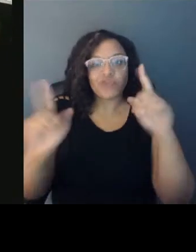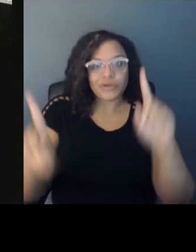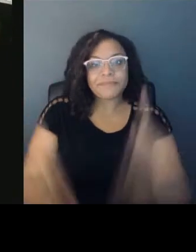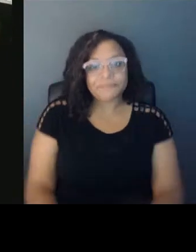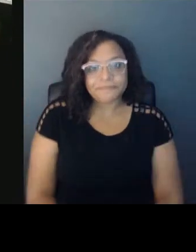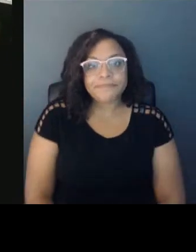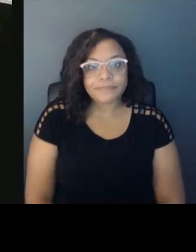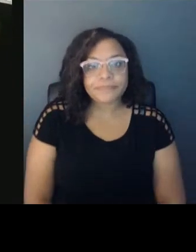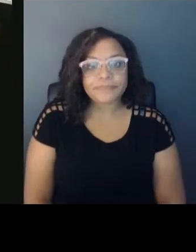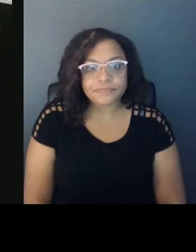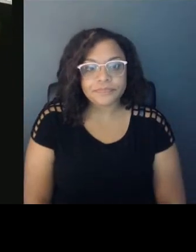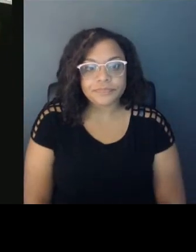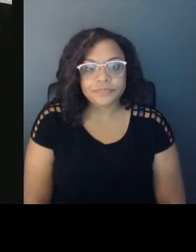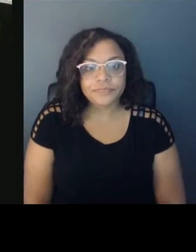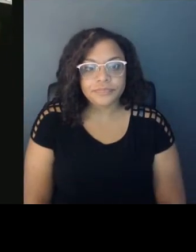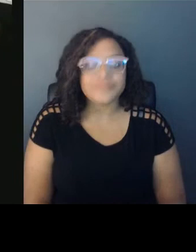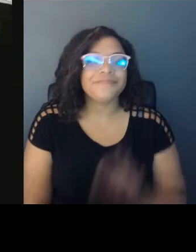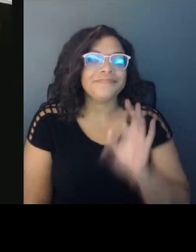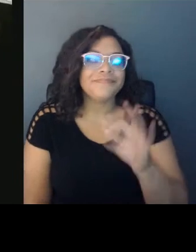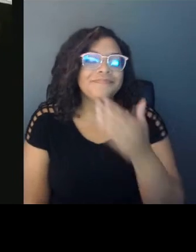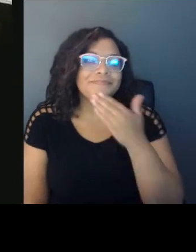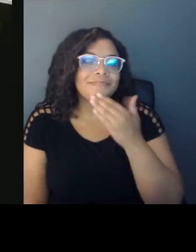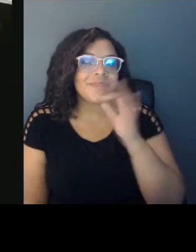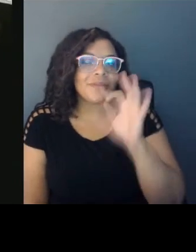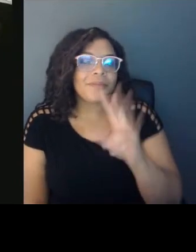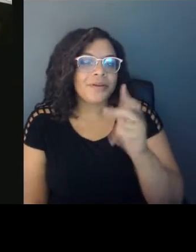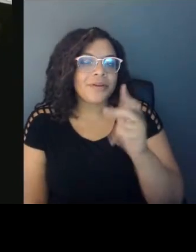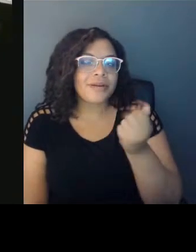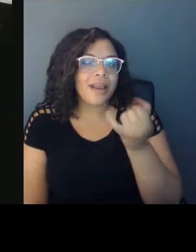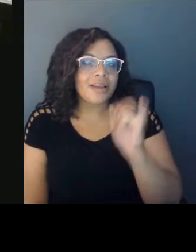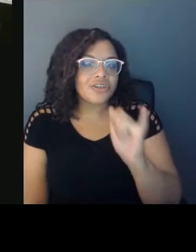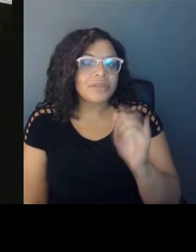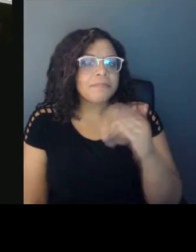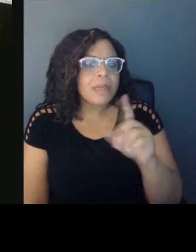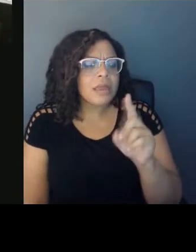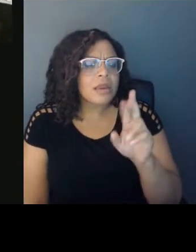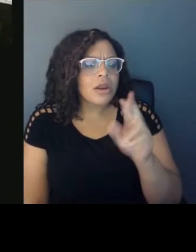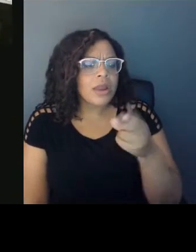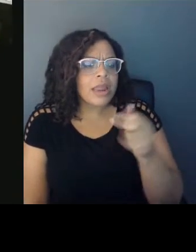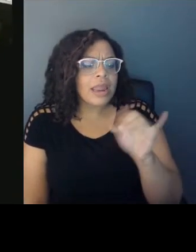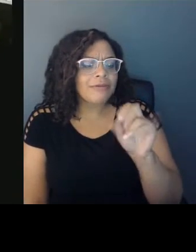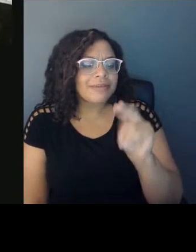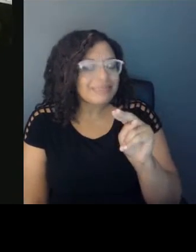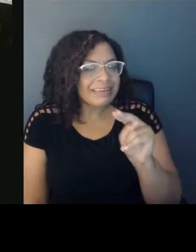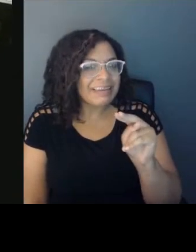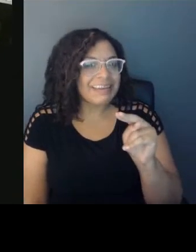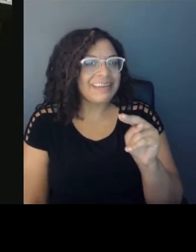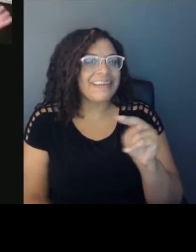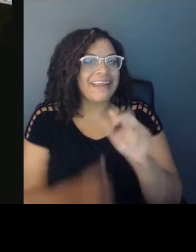Pastor Kaji, thank you so much. Dr. Harrison, did not do you any favors by asking you to follow her, but